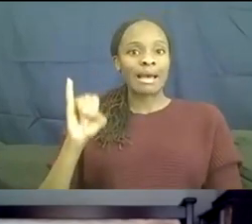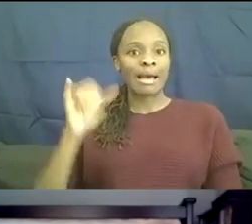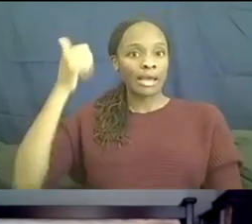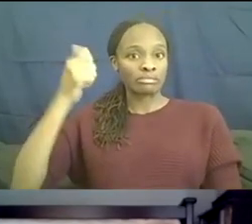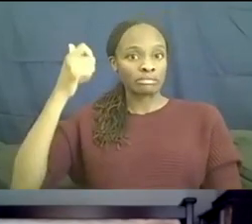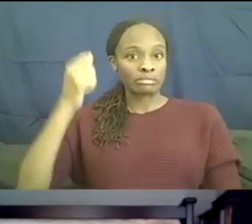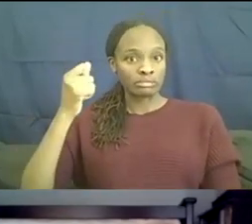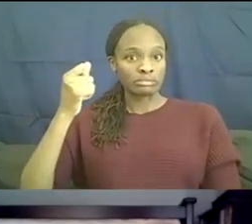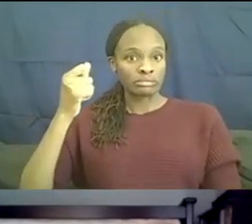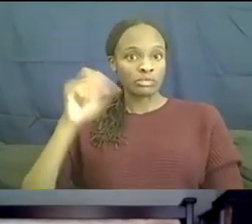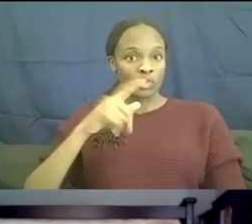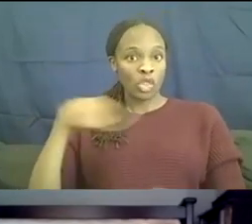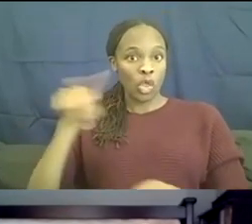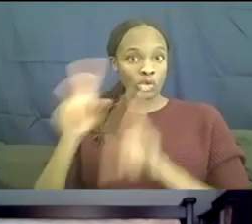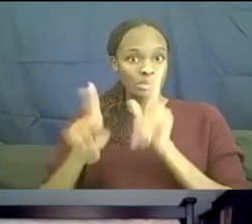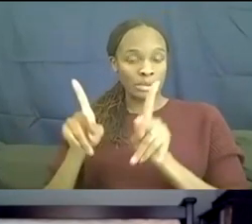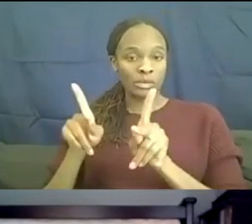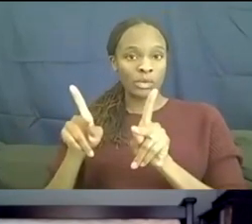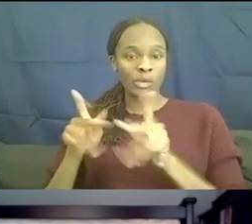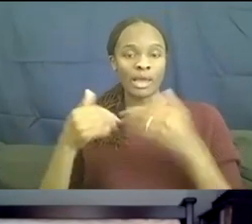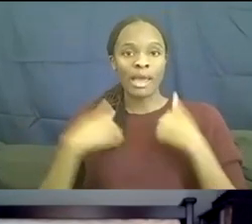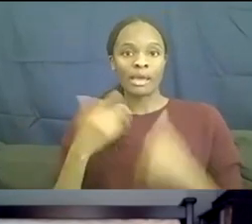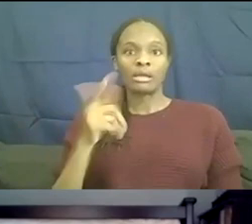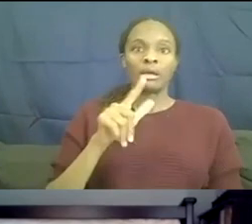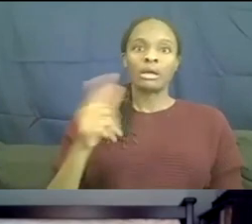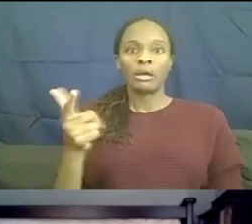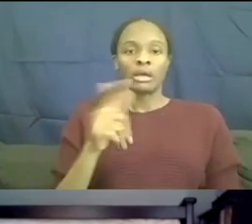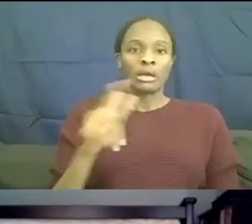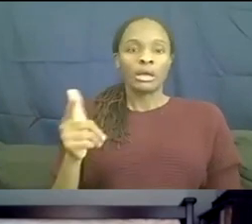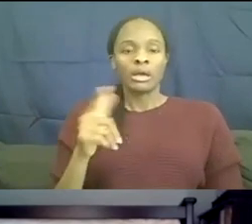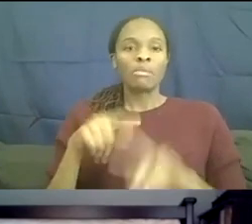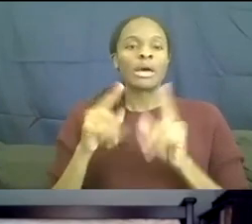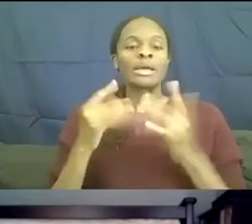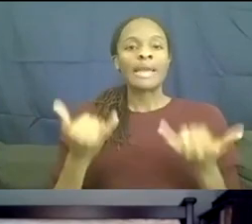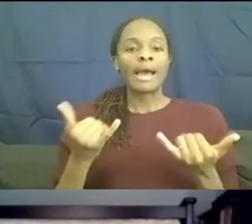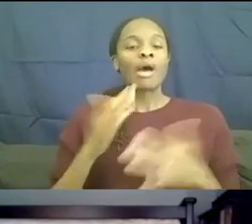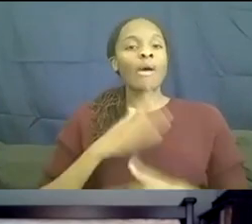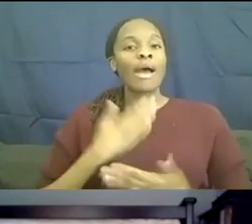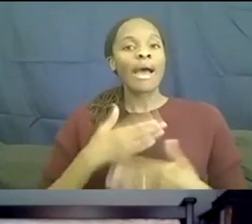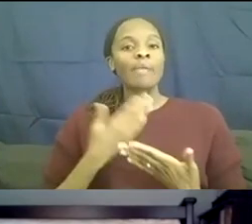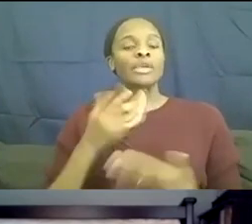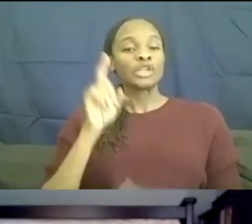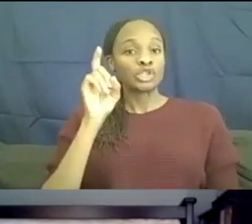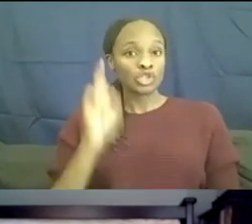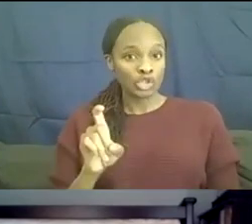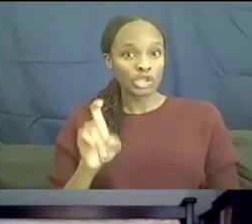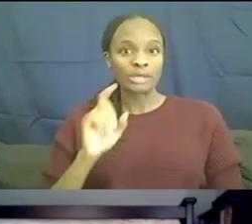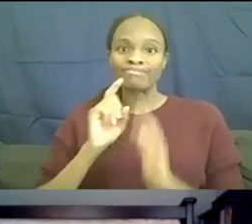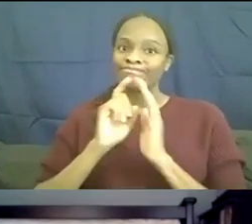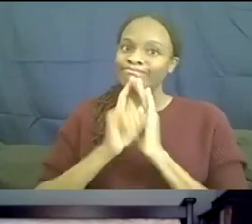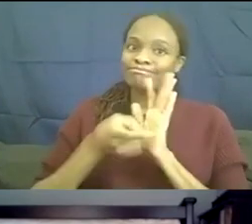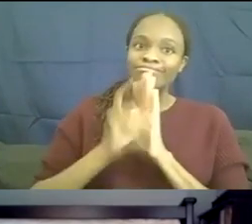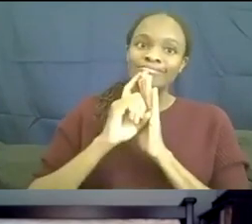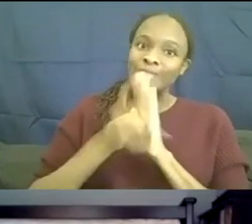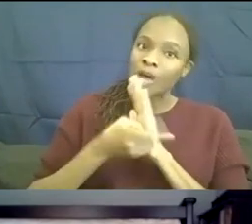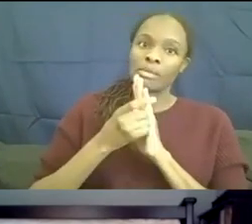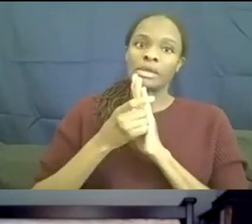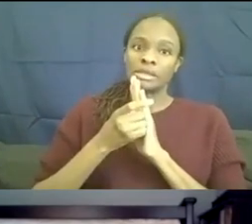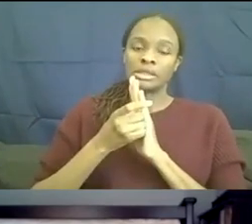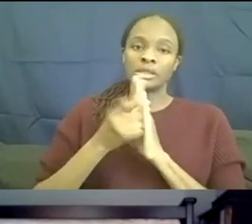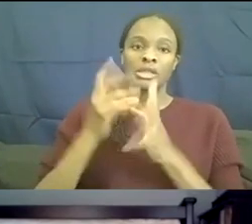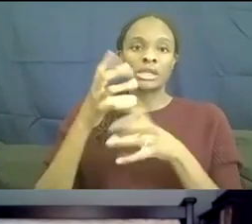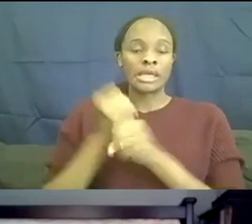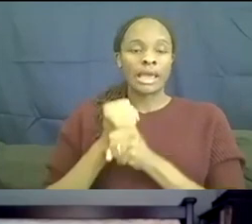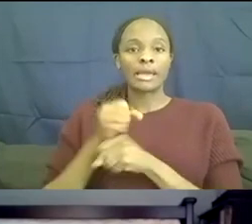um, there, there was some back and forth, but we're, we're very happy that, um, they should be automatically receiving their, their